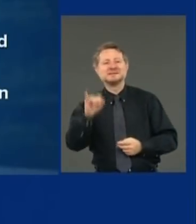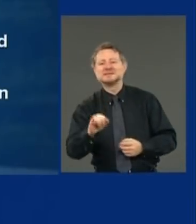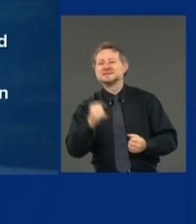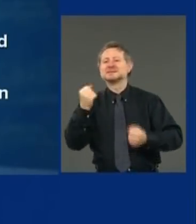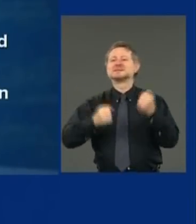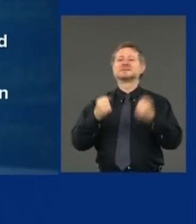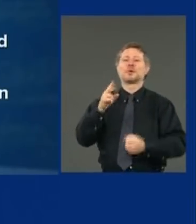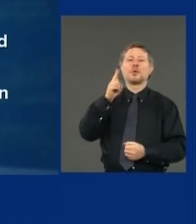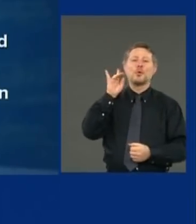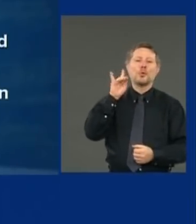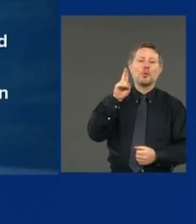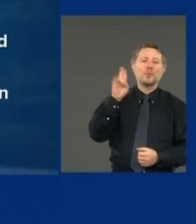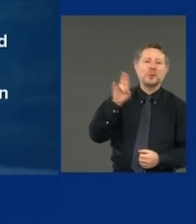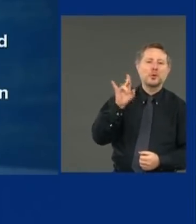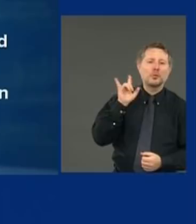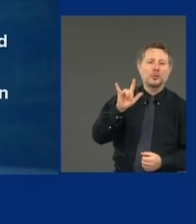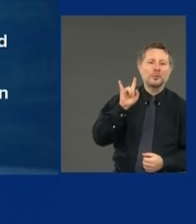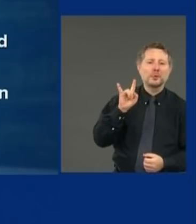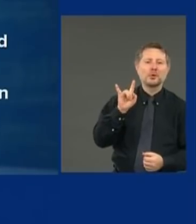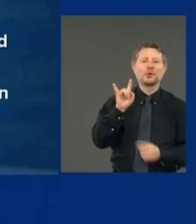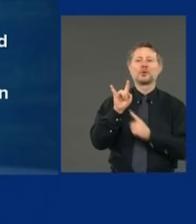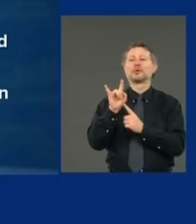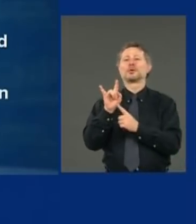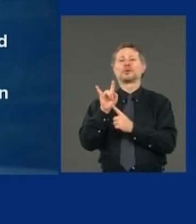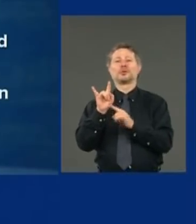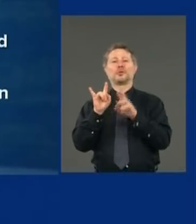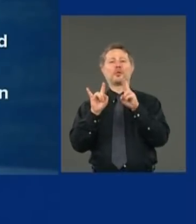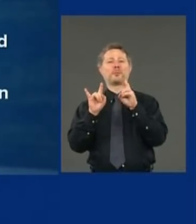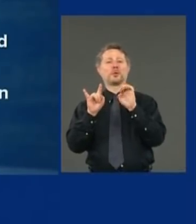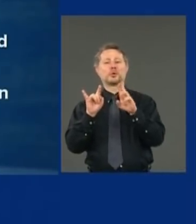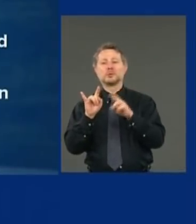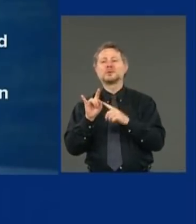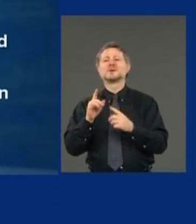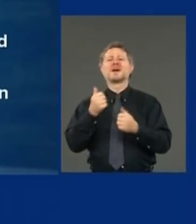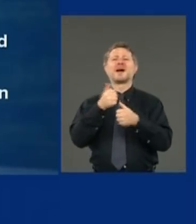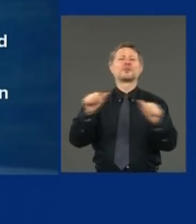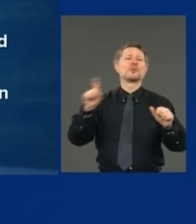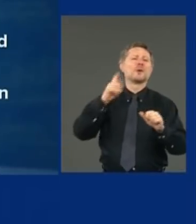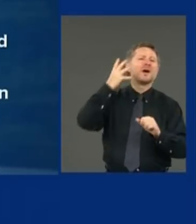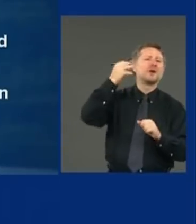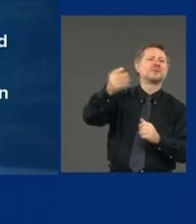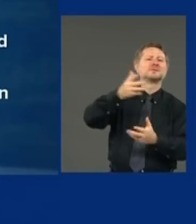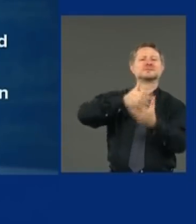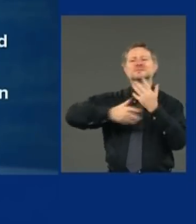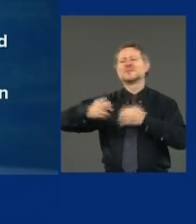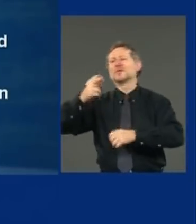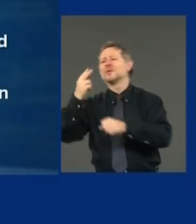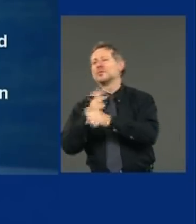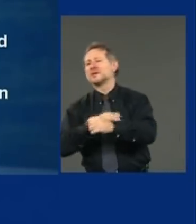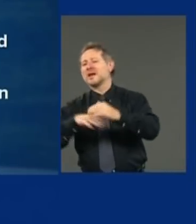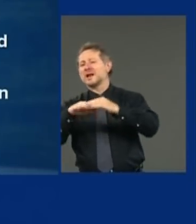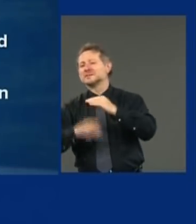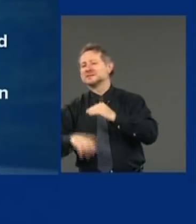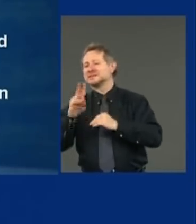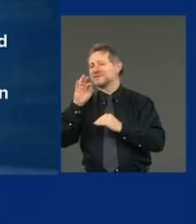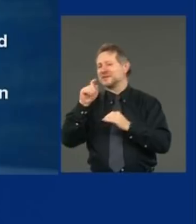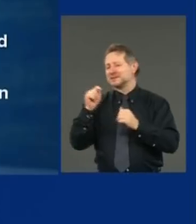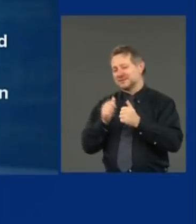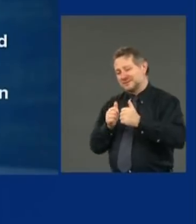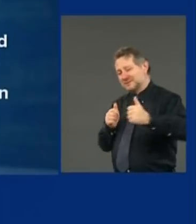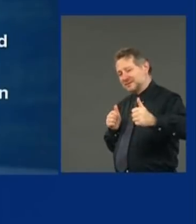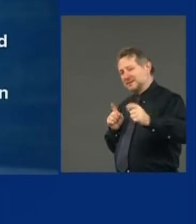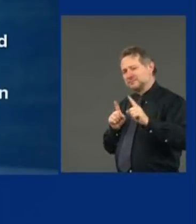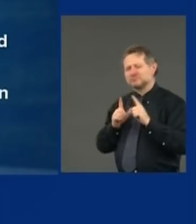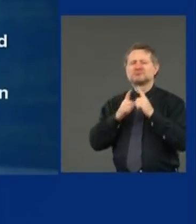private carriers, or any time you're in public within six feet of another person. The mask is